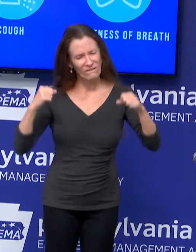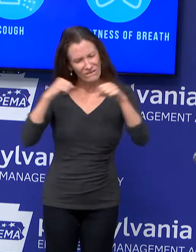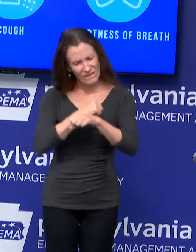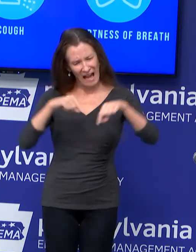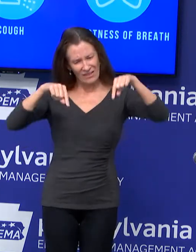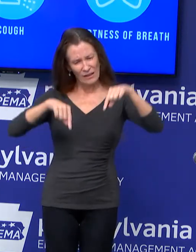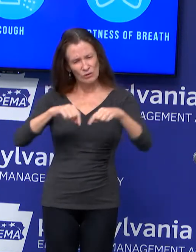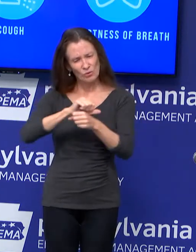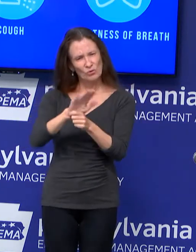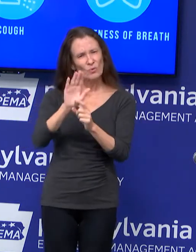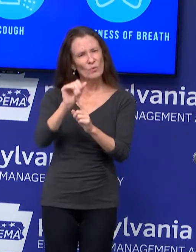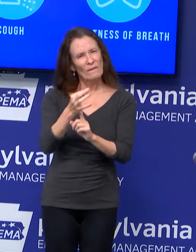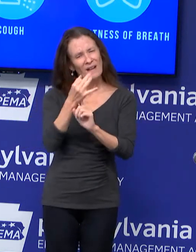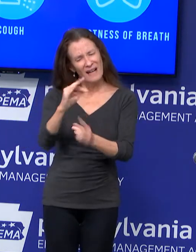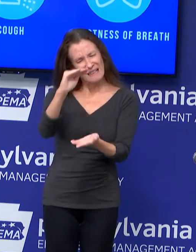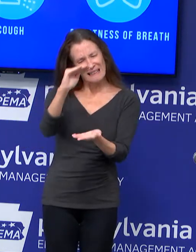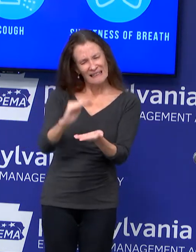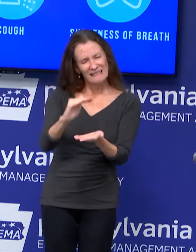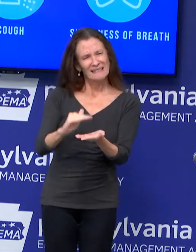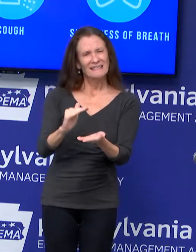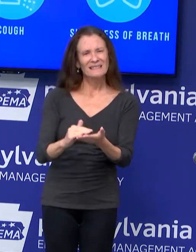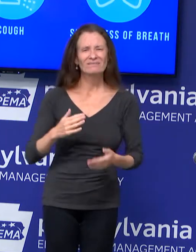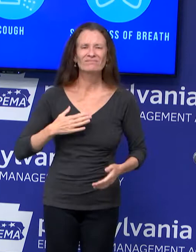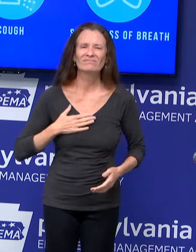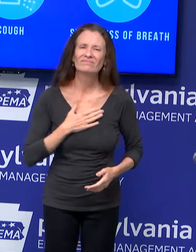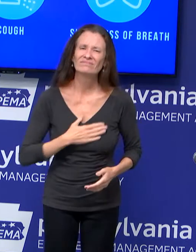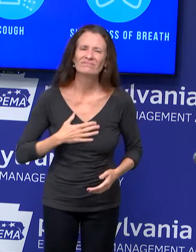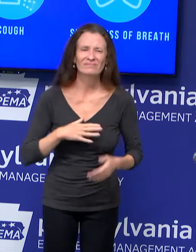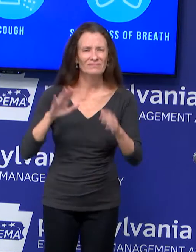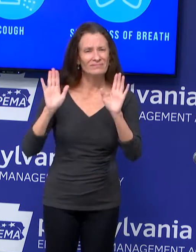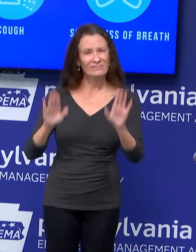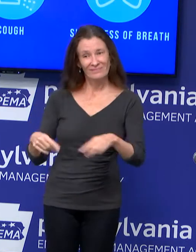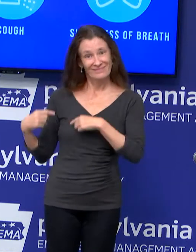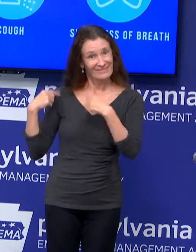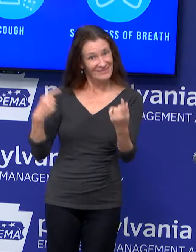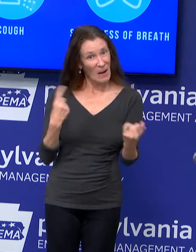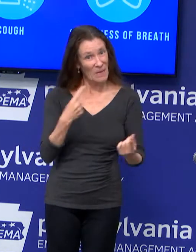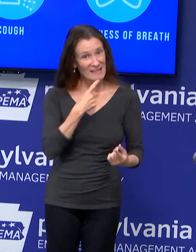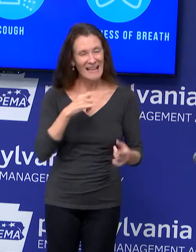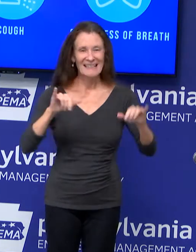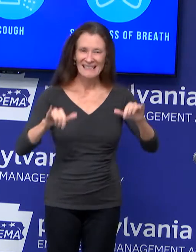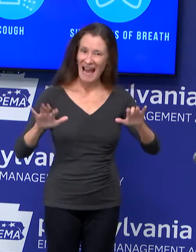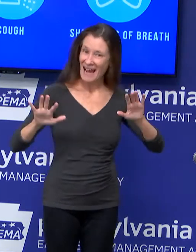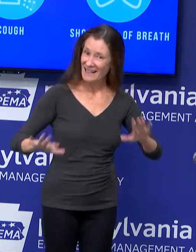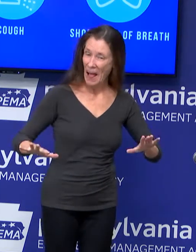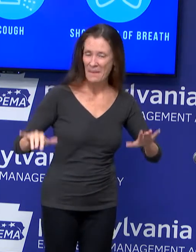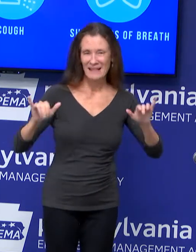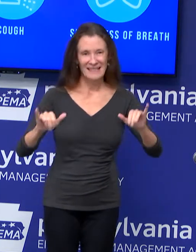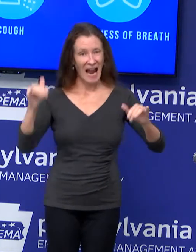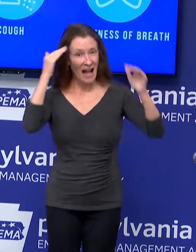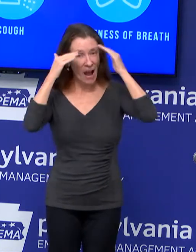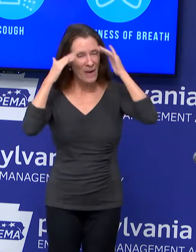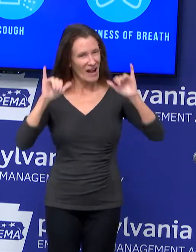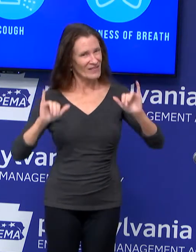-19. And as always, stay calm, stay alert, and stay safe.